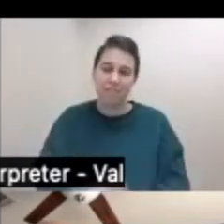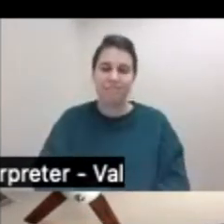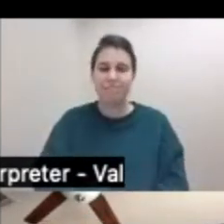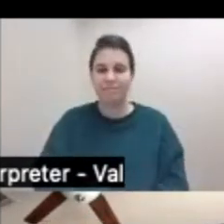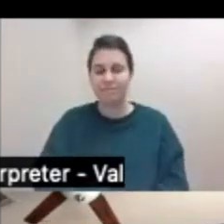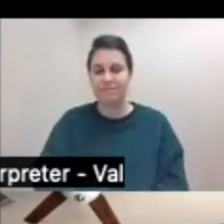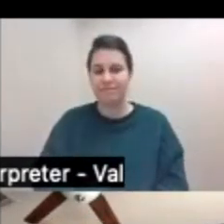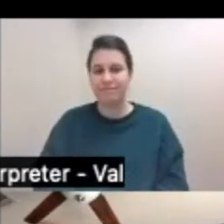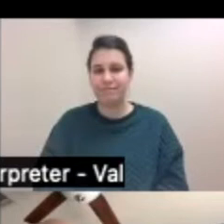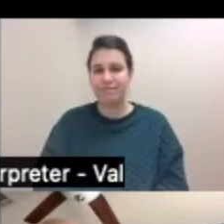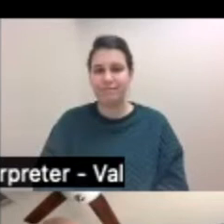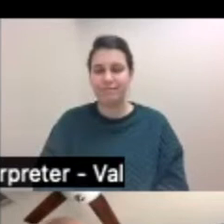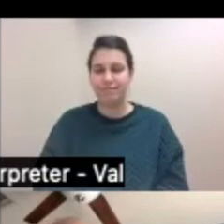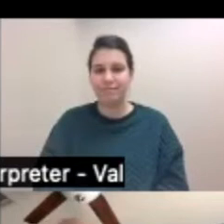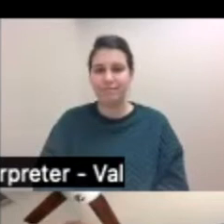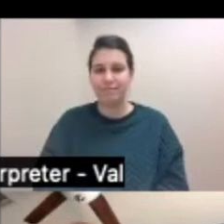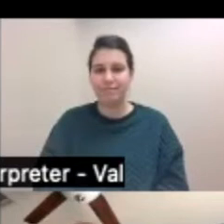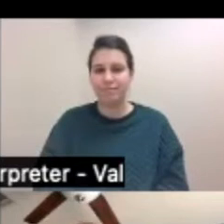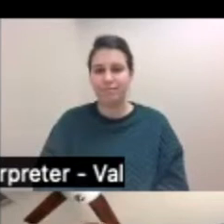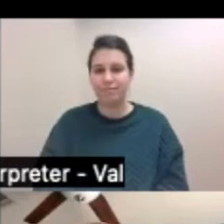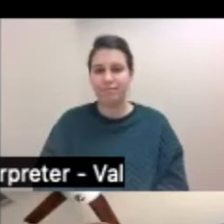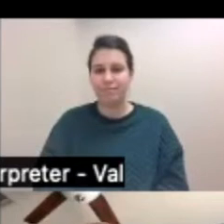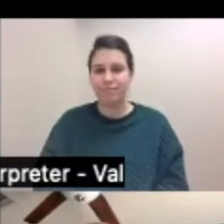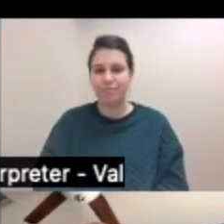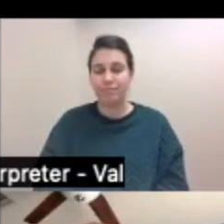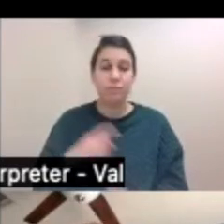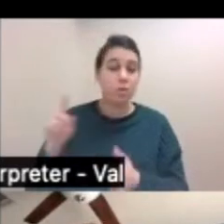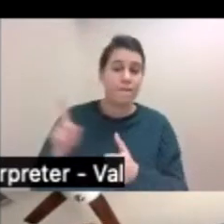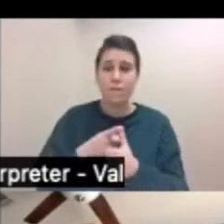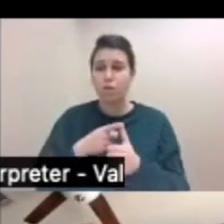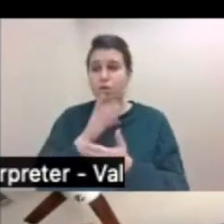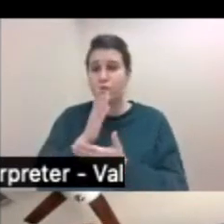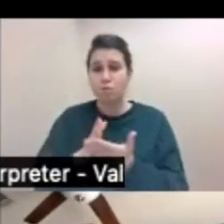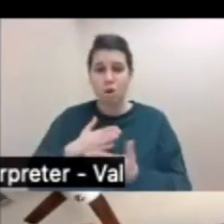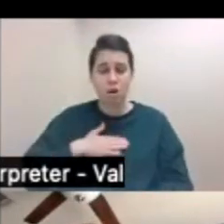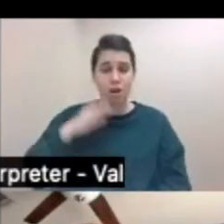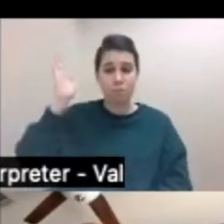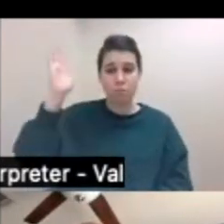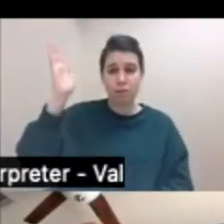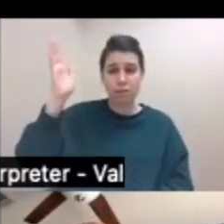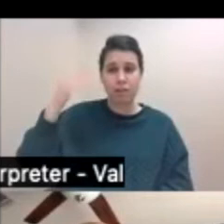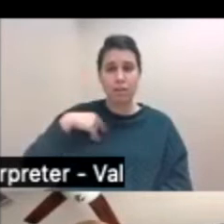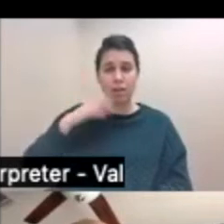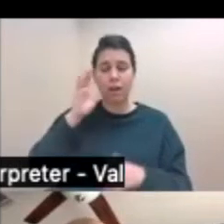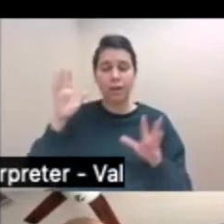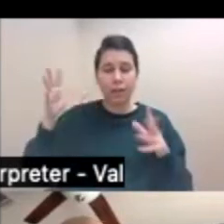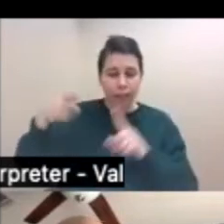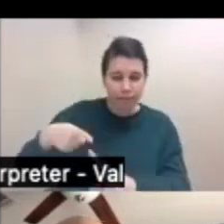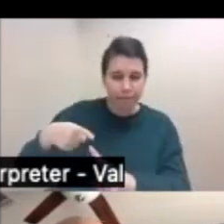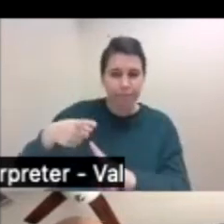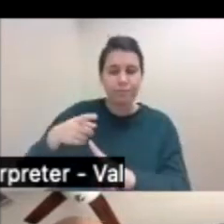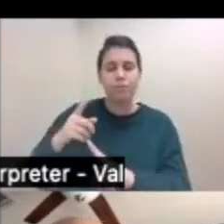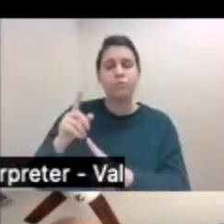the first part of my presentation, I will center this in the area where we truly develop